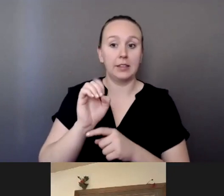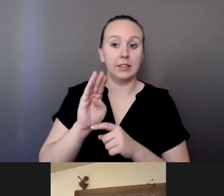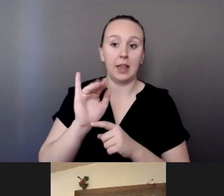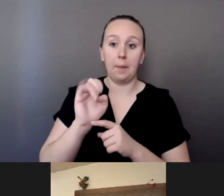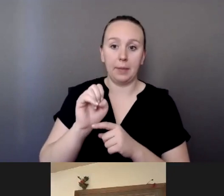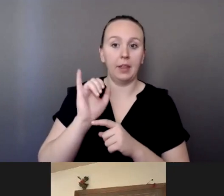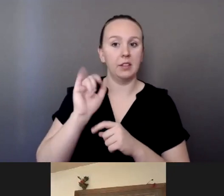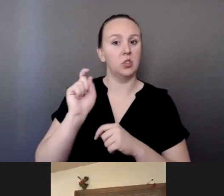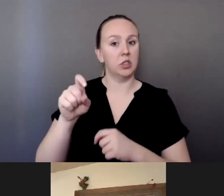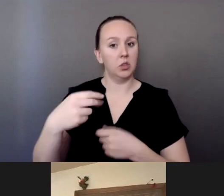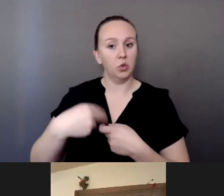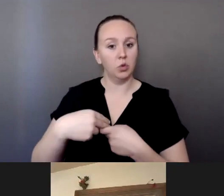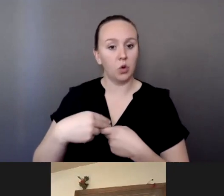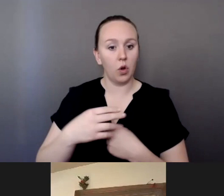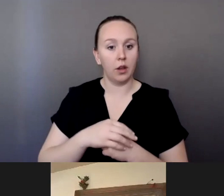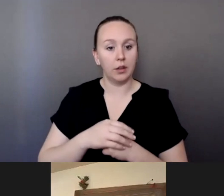on here. Okay. Um,